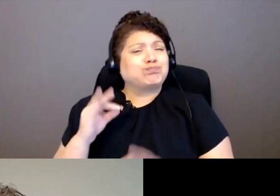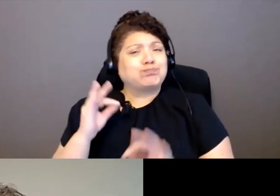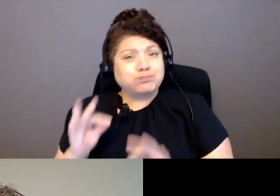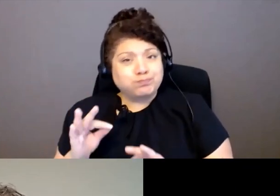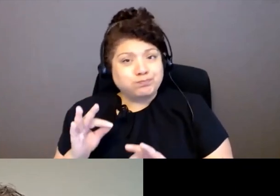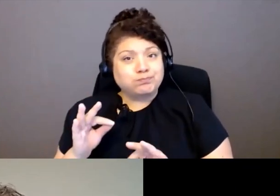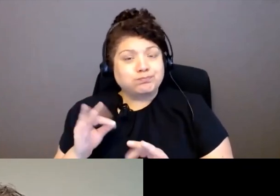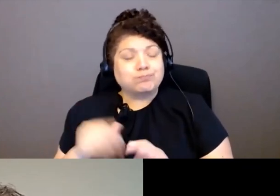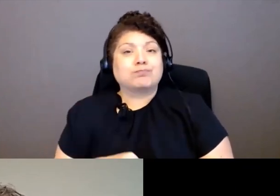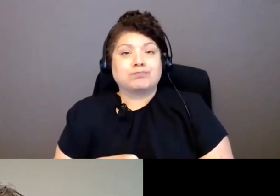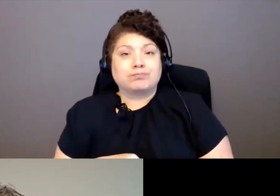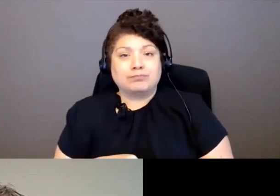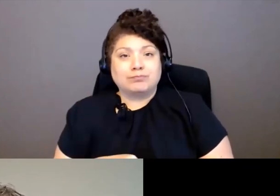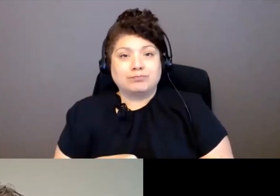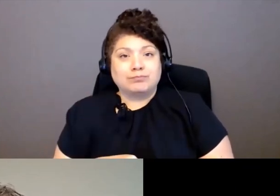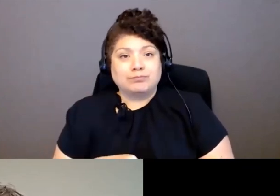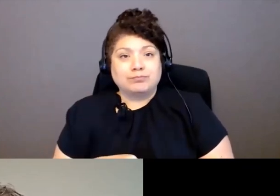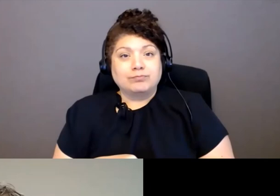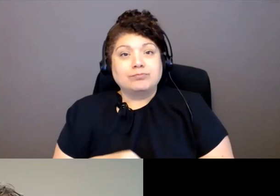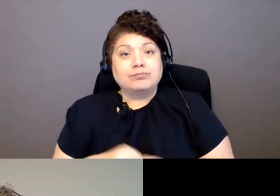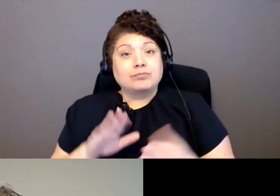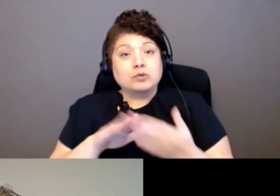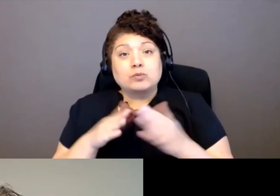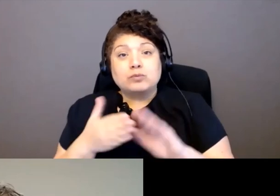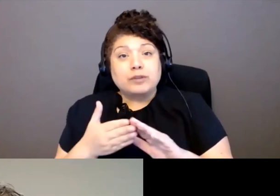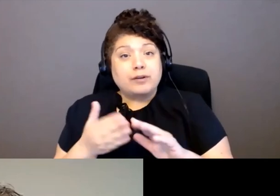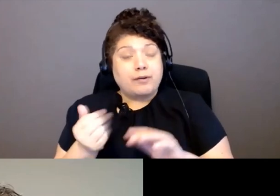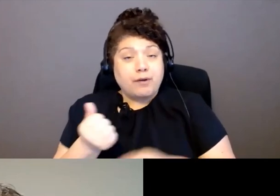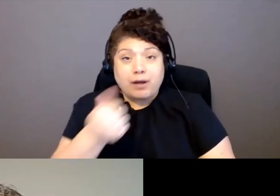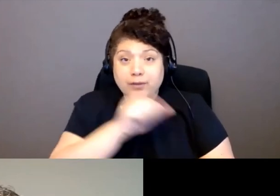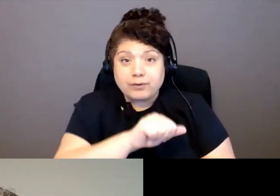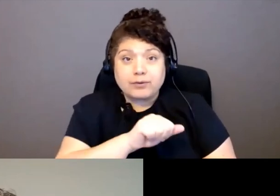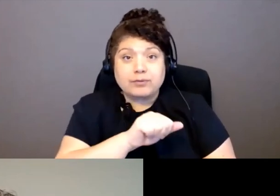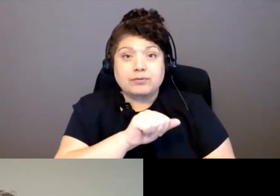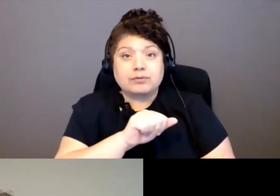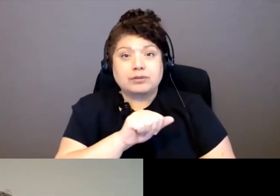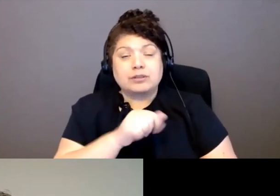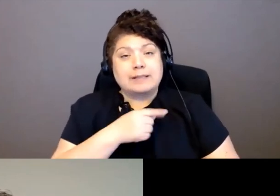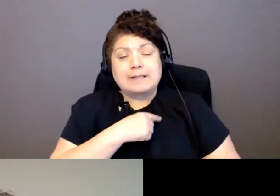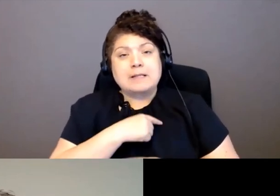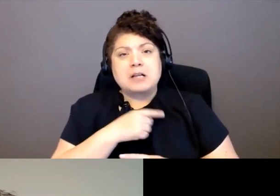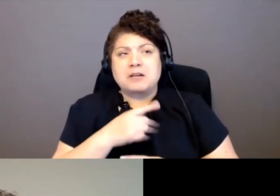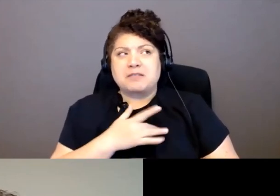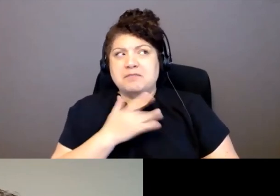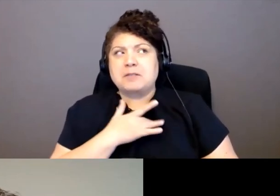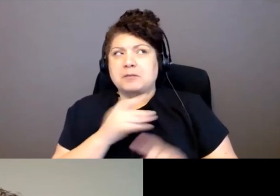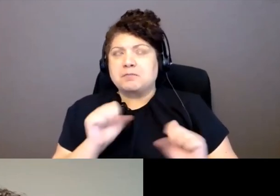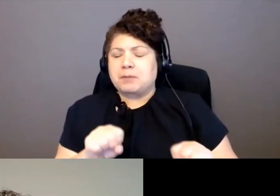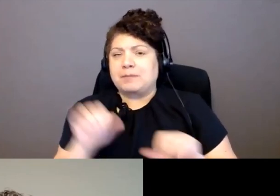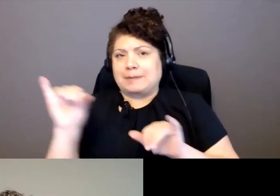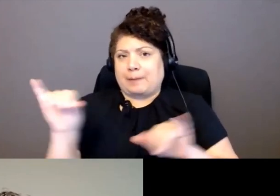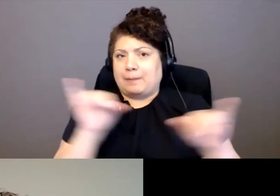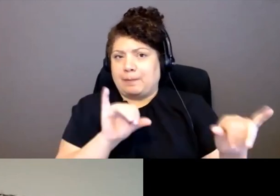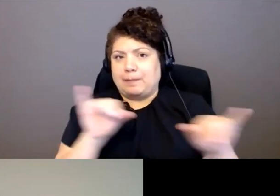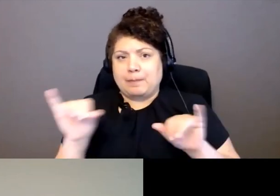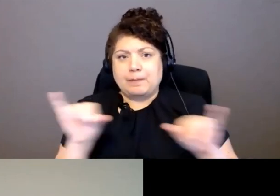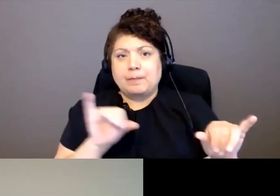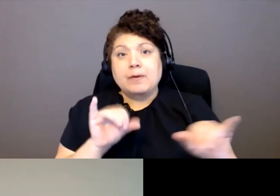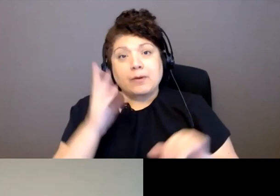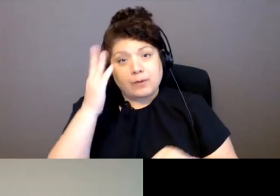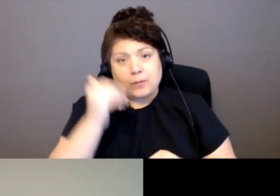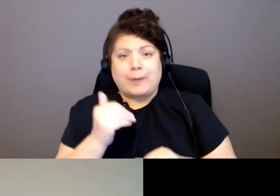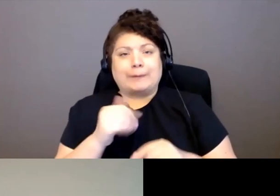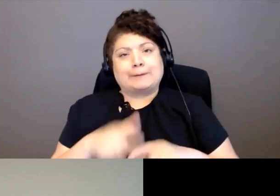in other communities, I can imagine they also are going through the same thing because of